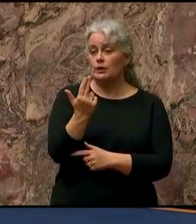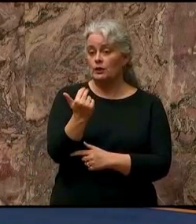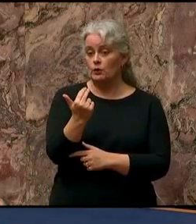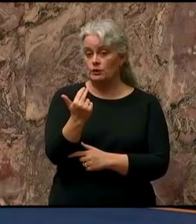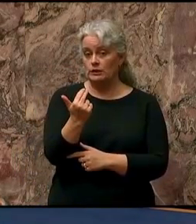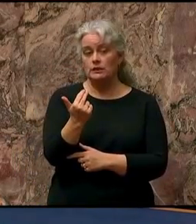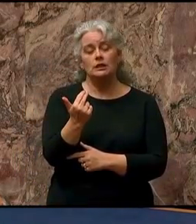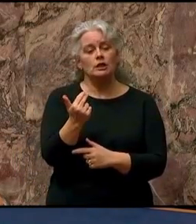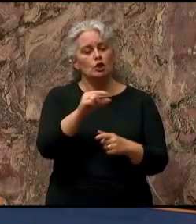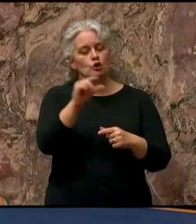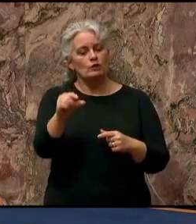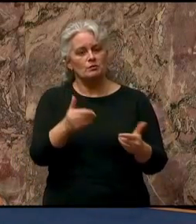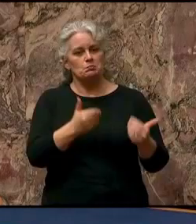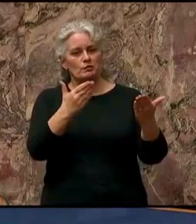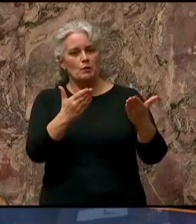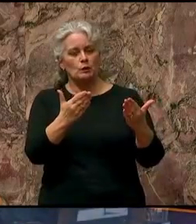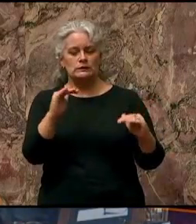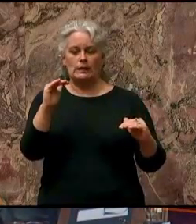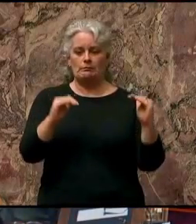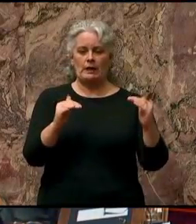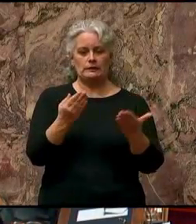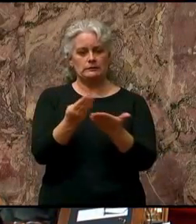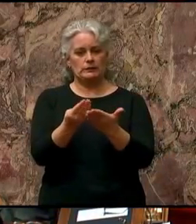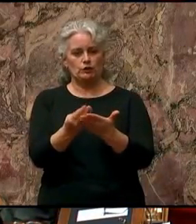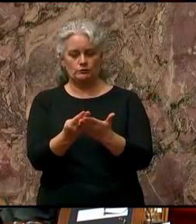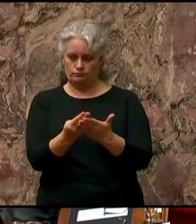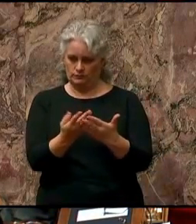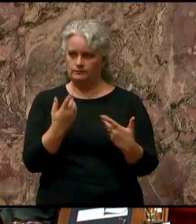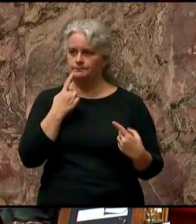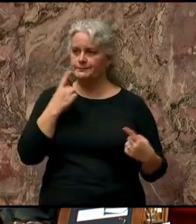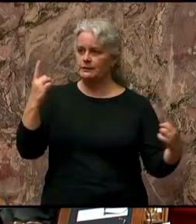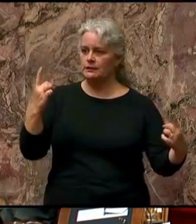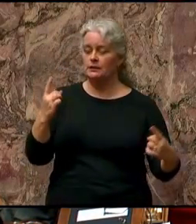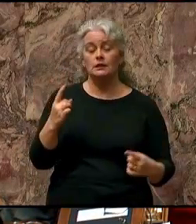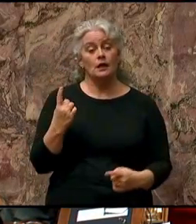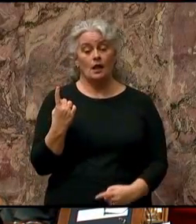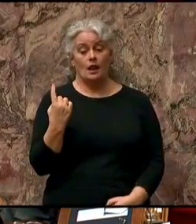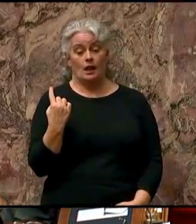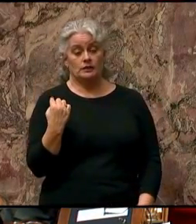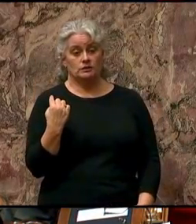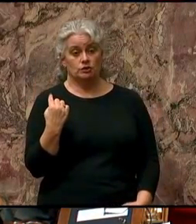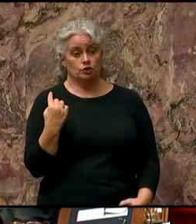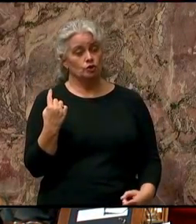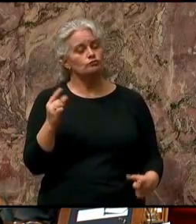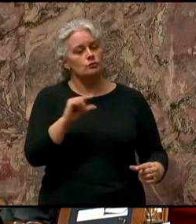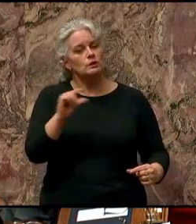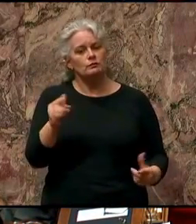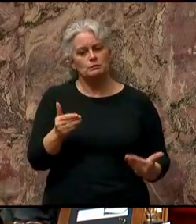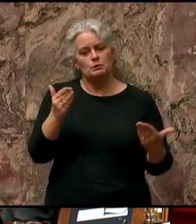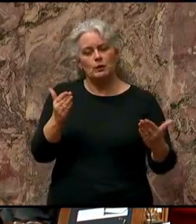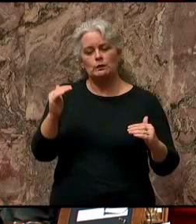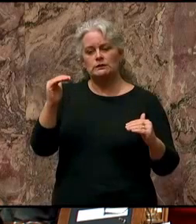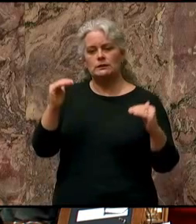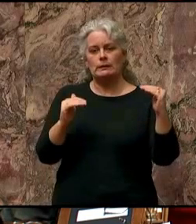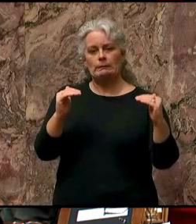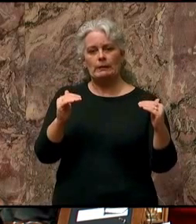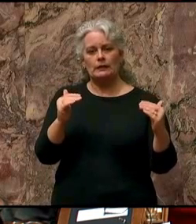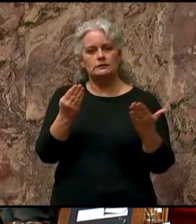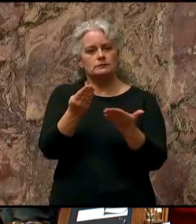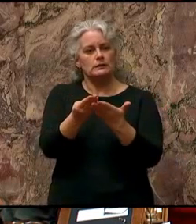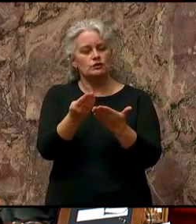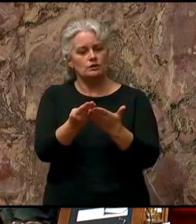a balanced budget and delivered. In 2014, your government proposed a balanced budget and delivered.